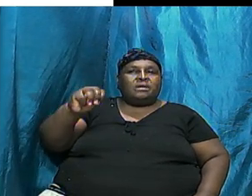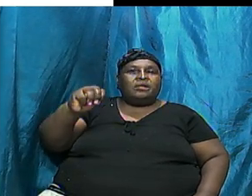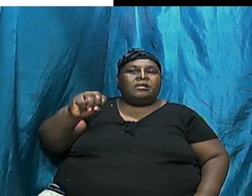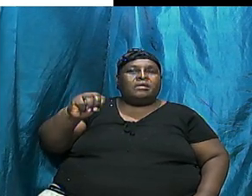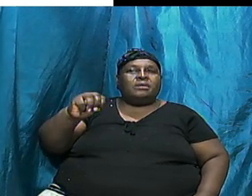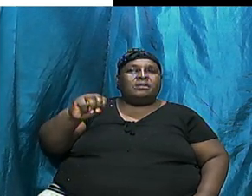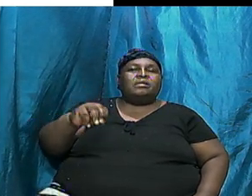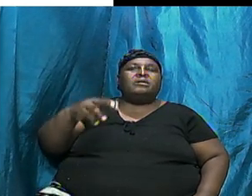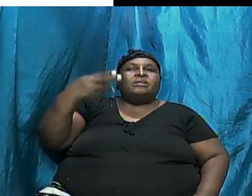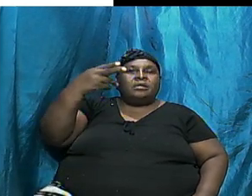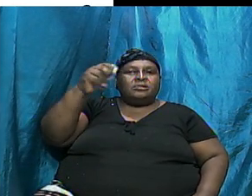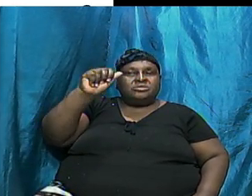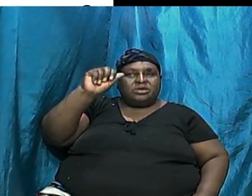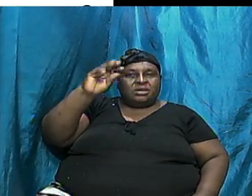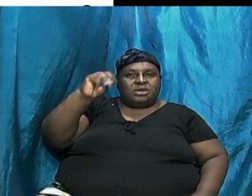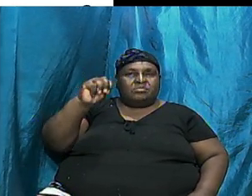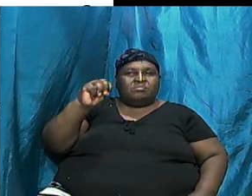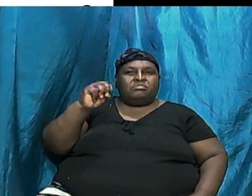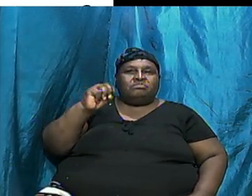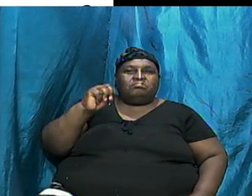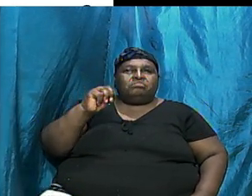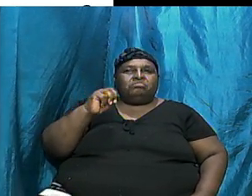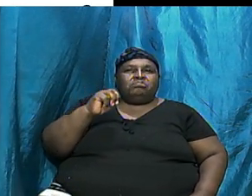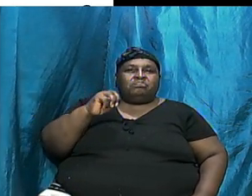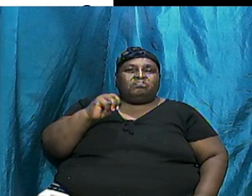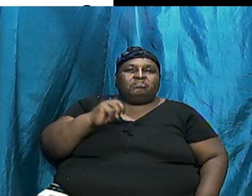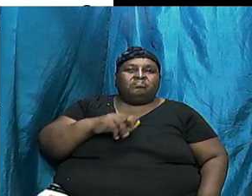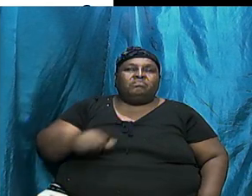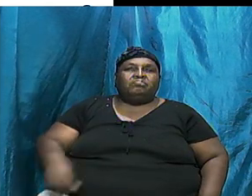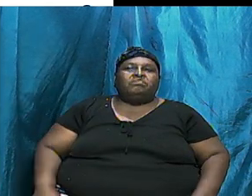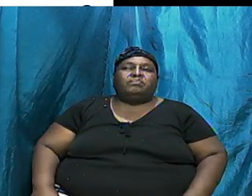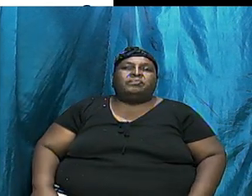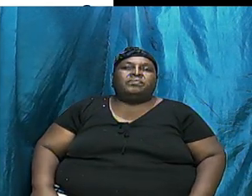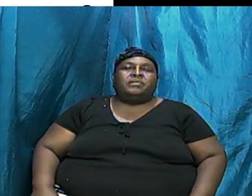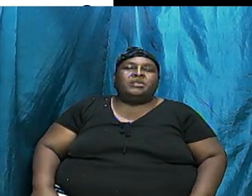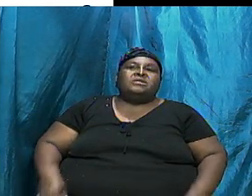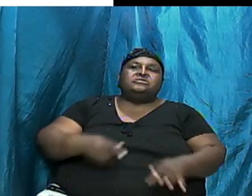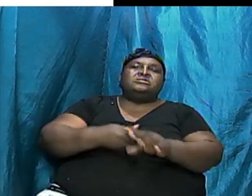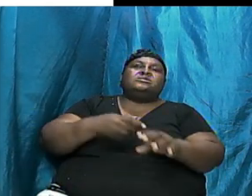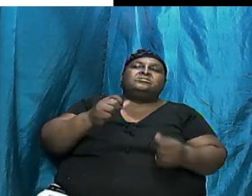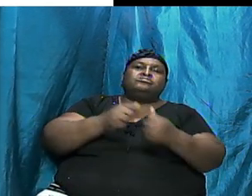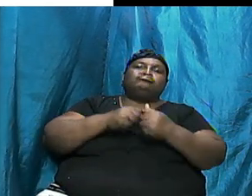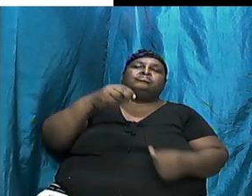Not Shem, Ham, sorry Let us start with Ham Go back to the slide Let us start with Ham